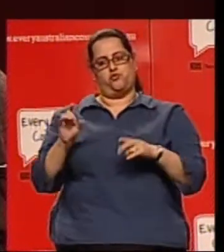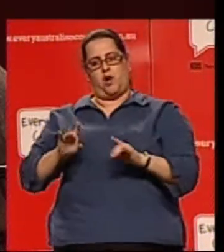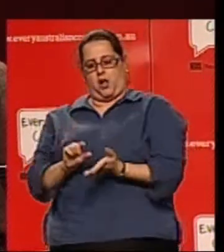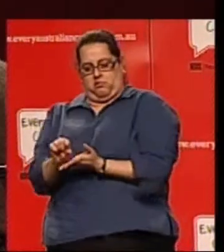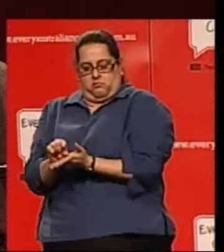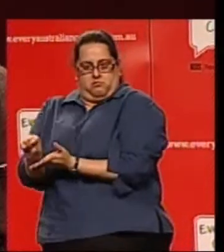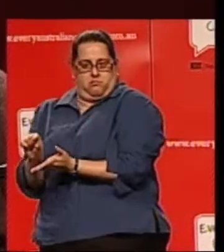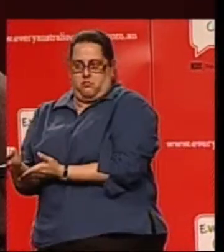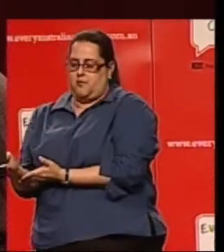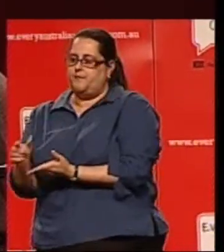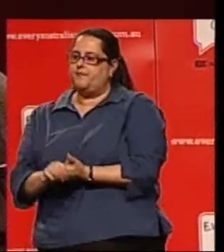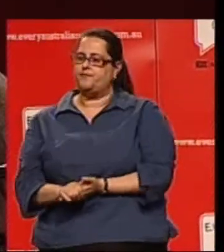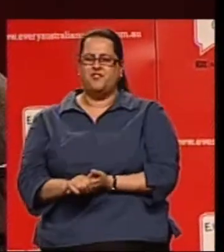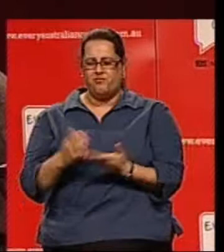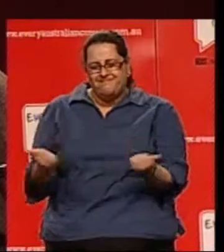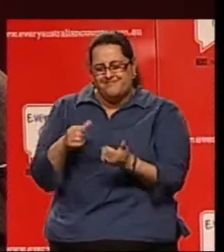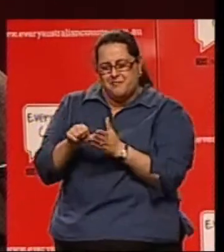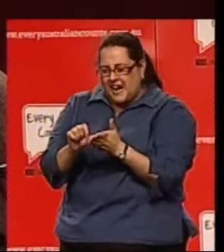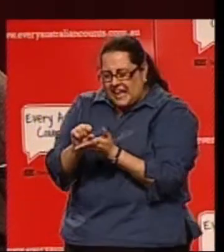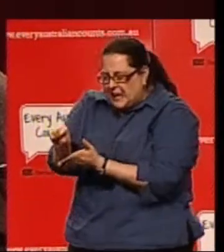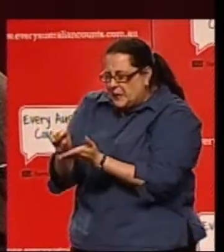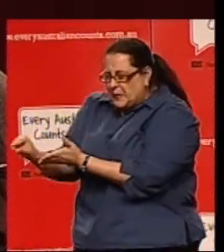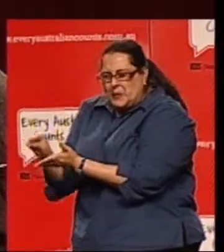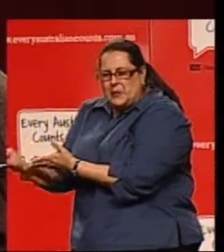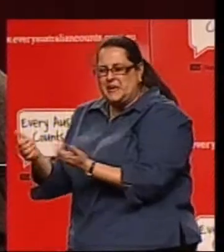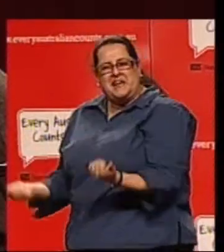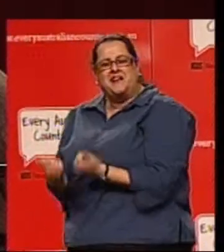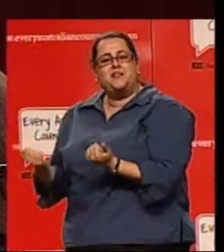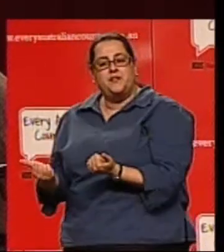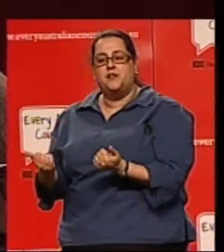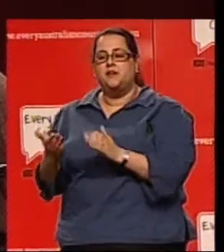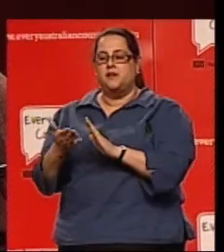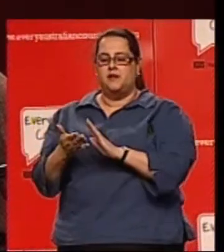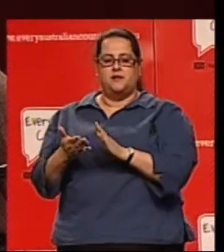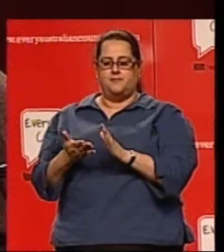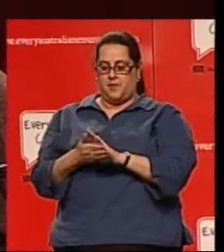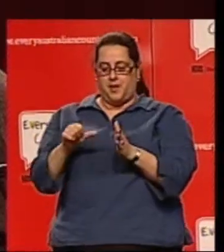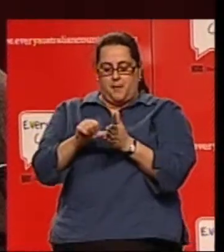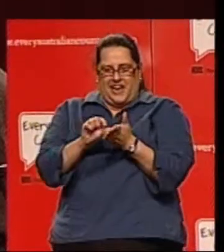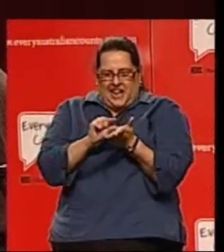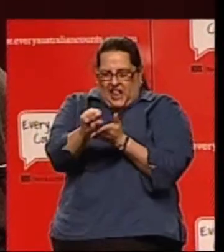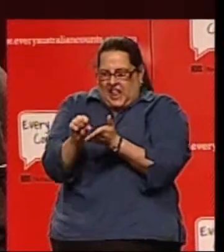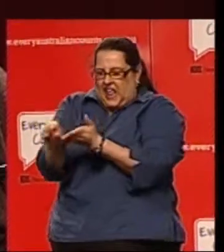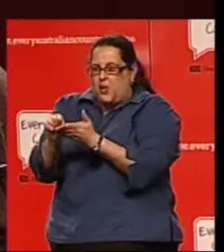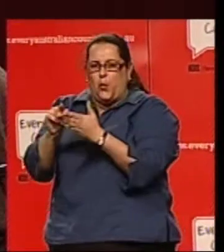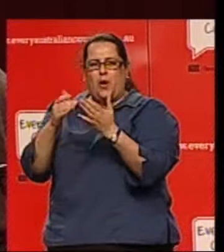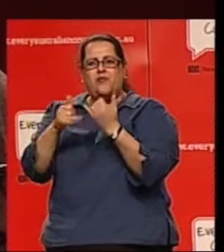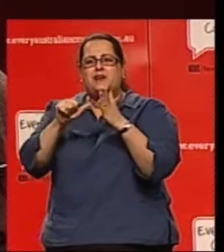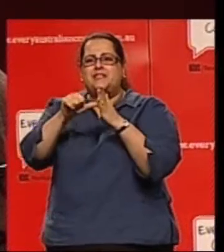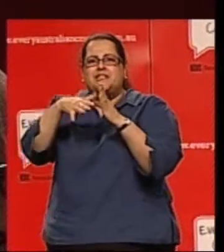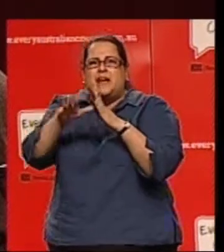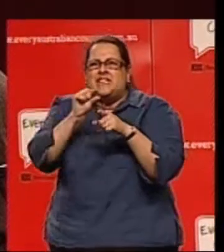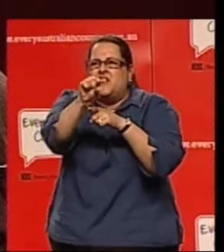And because of this underfunded, rationed system, our expenditure is funneled into high-cost crisis situations